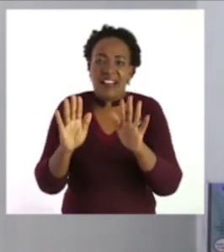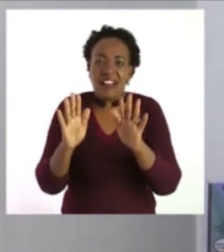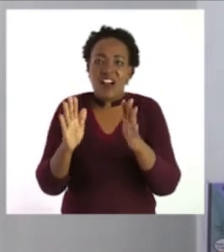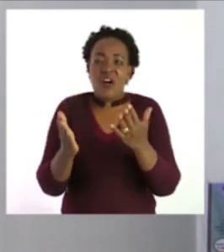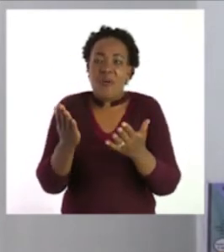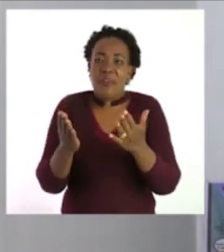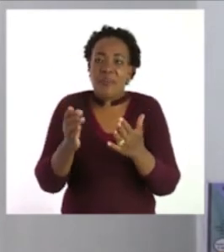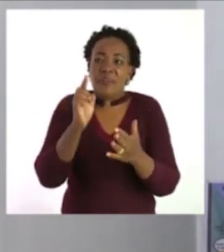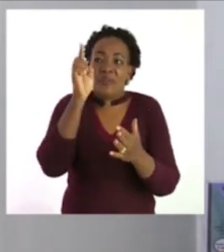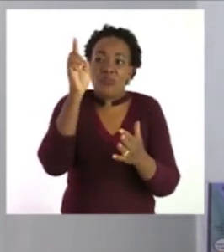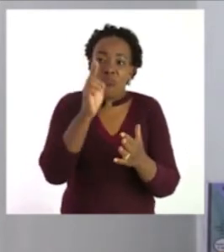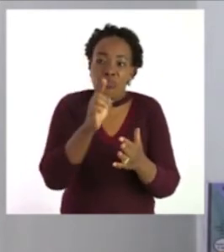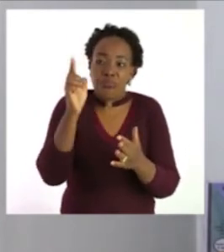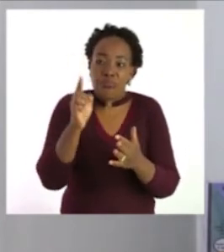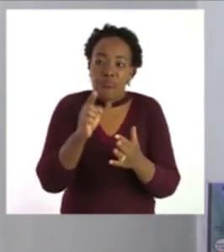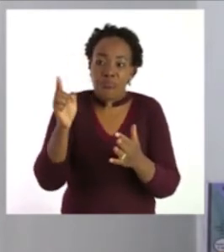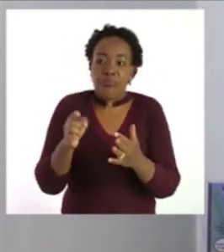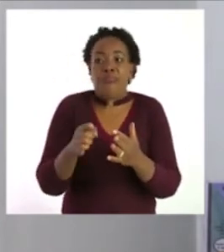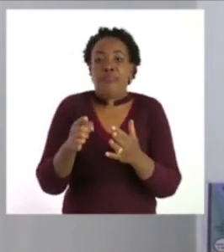you can make lines.